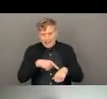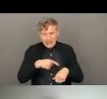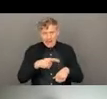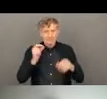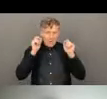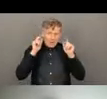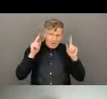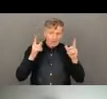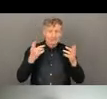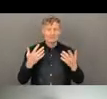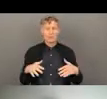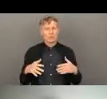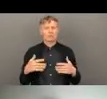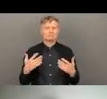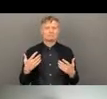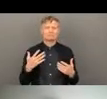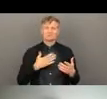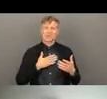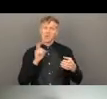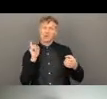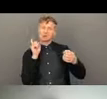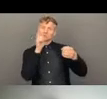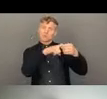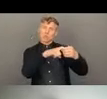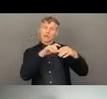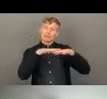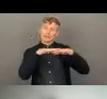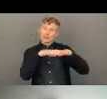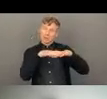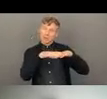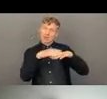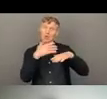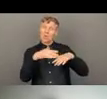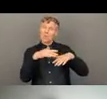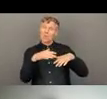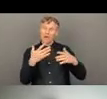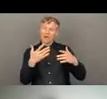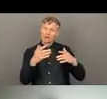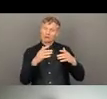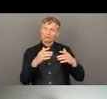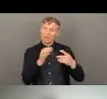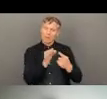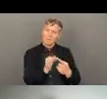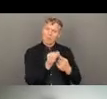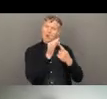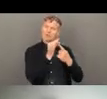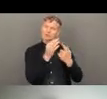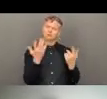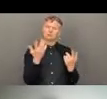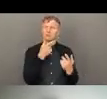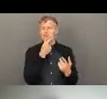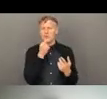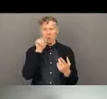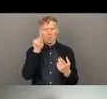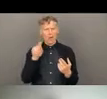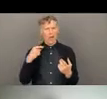we joined the CHS Alliance network and the most important thing that motivated us to join was, you know, to